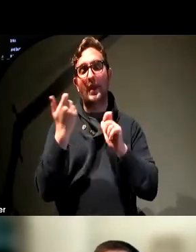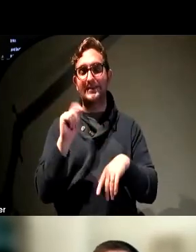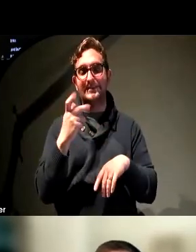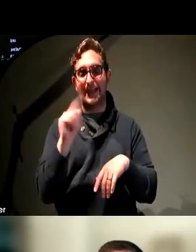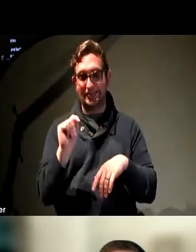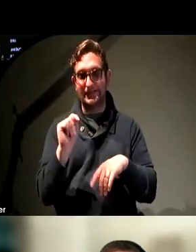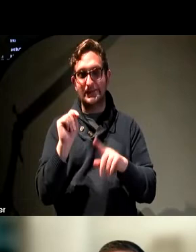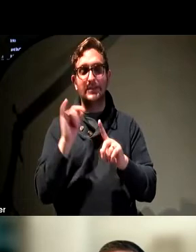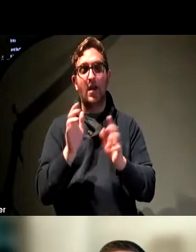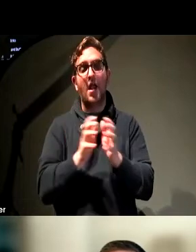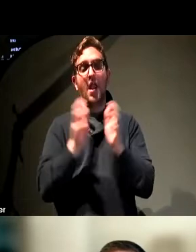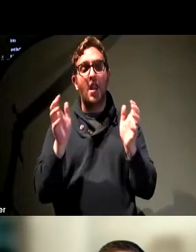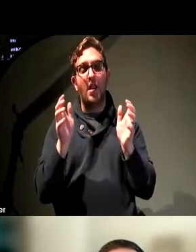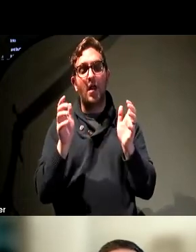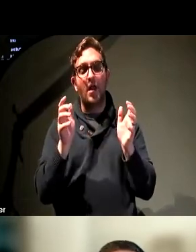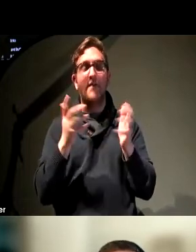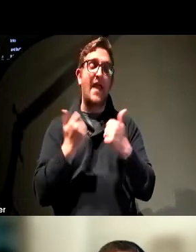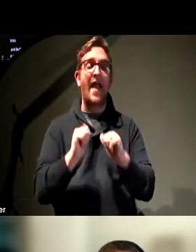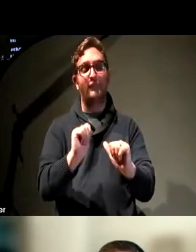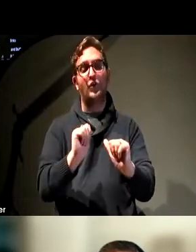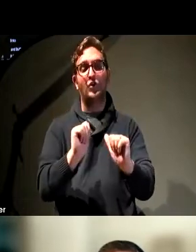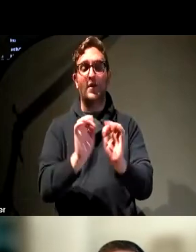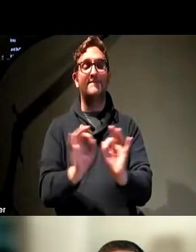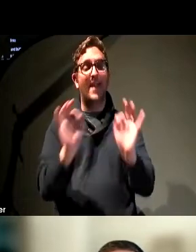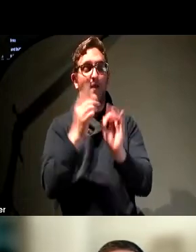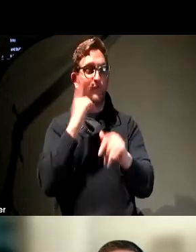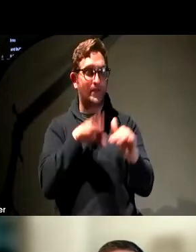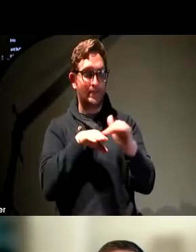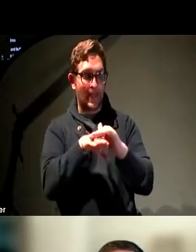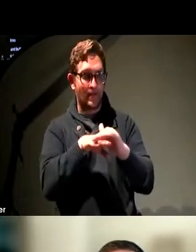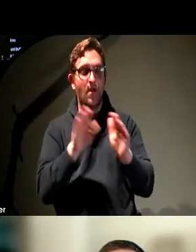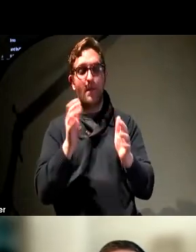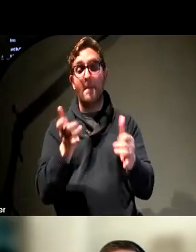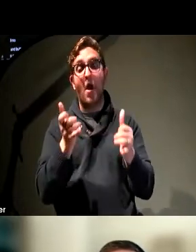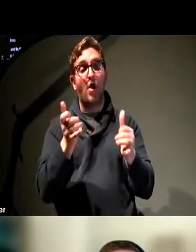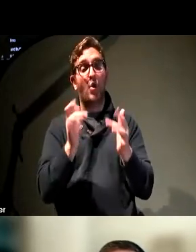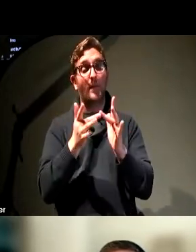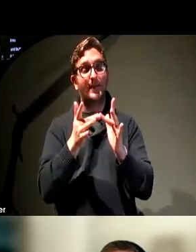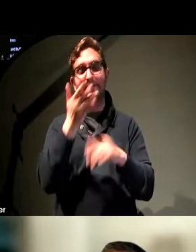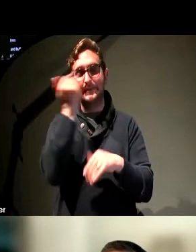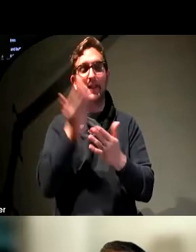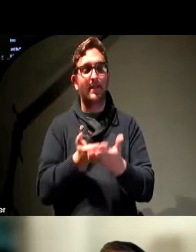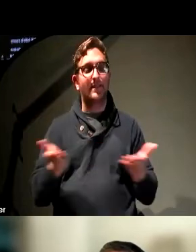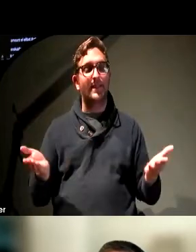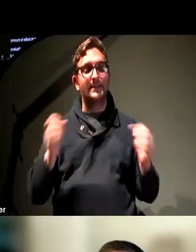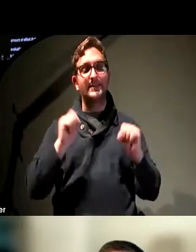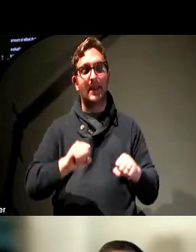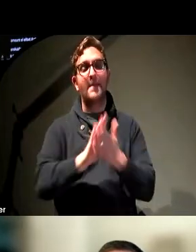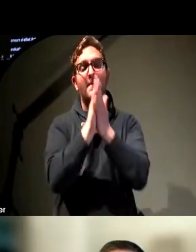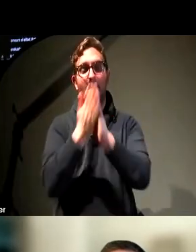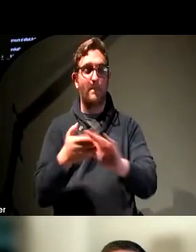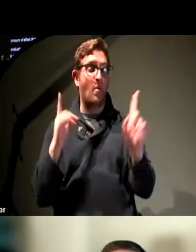of effort that goes into evaluating accessibility on modern websites, because things can get very complex very